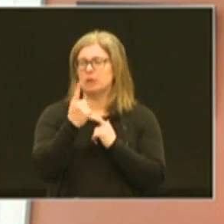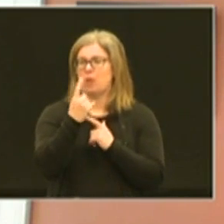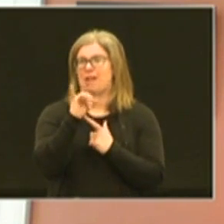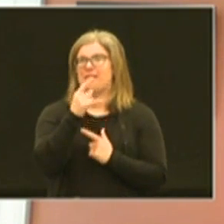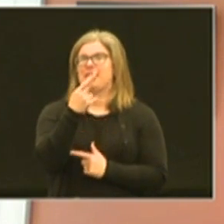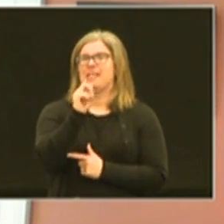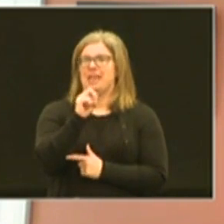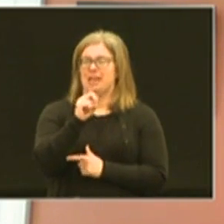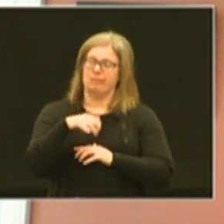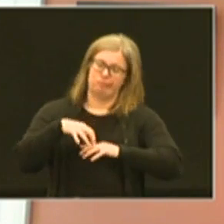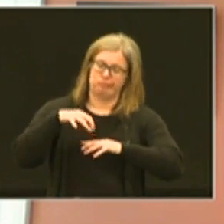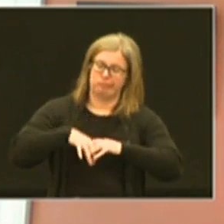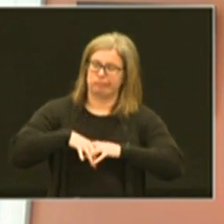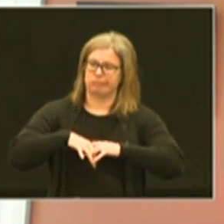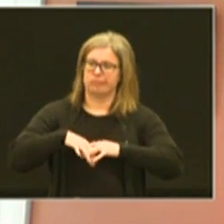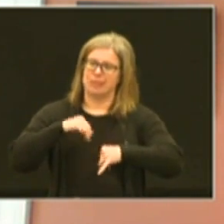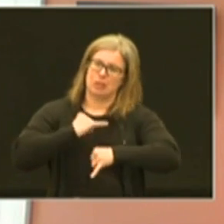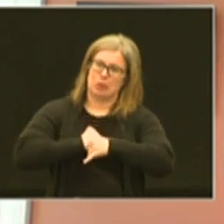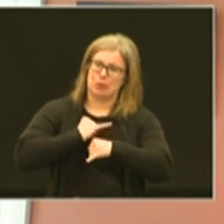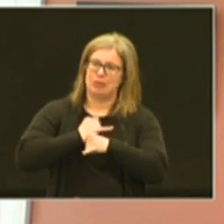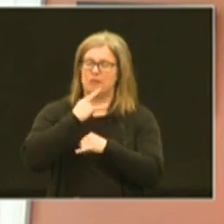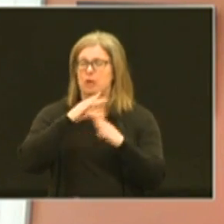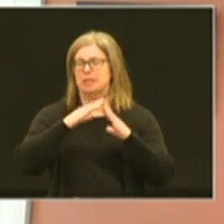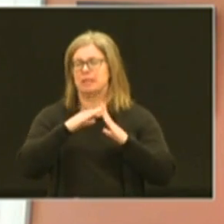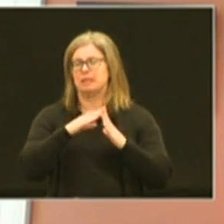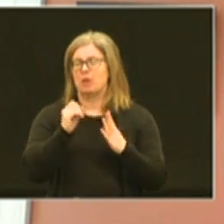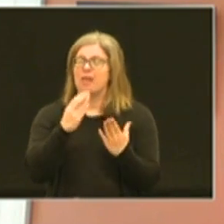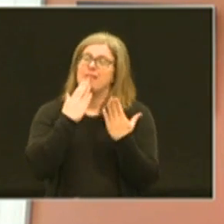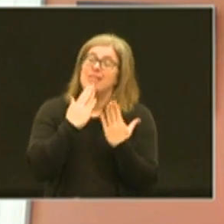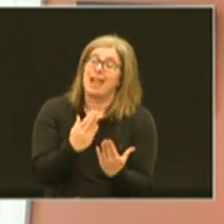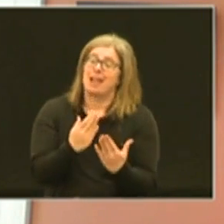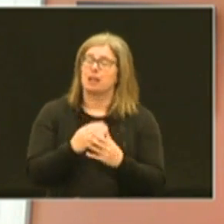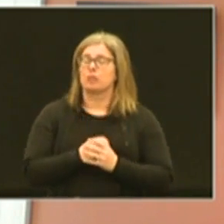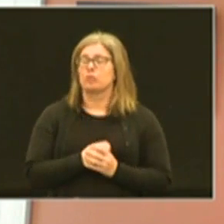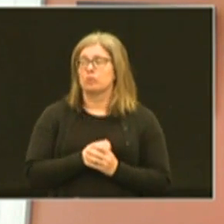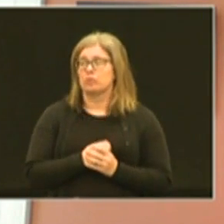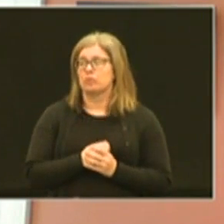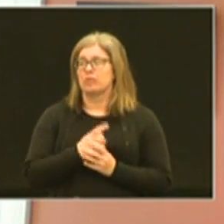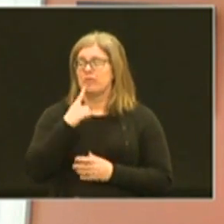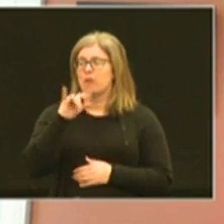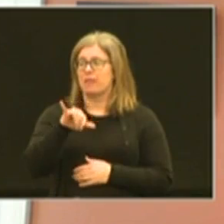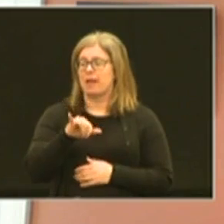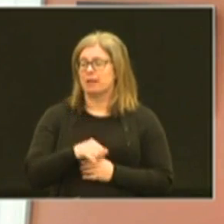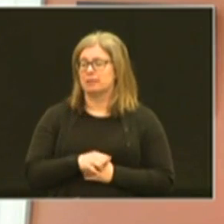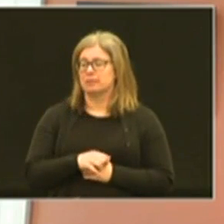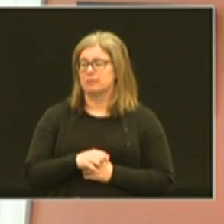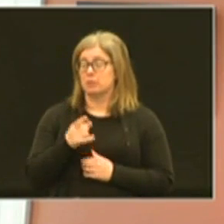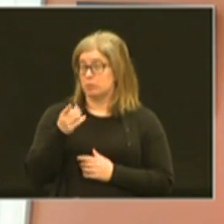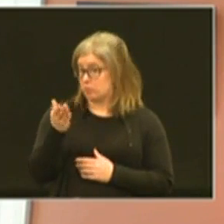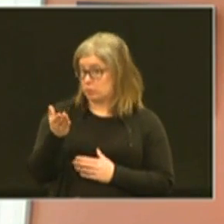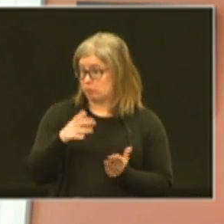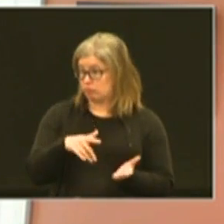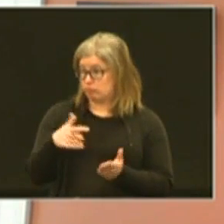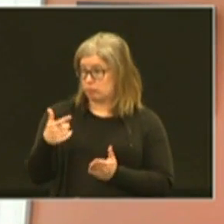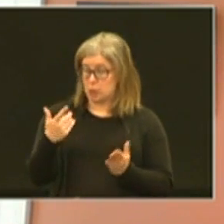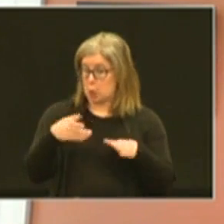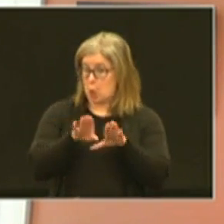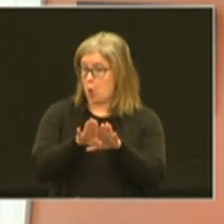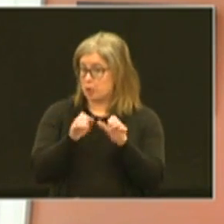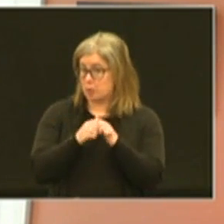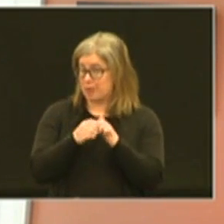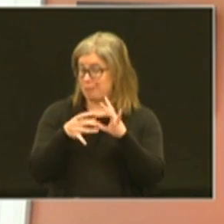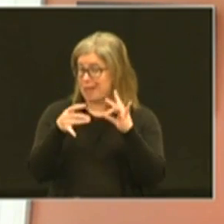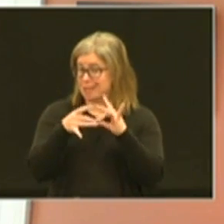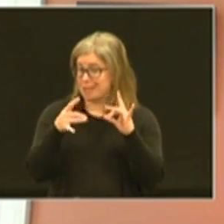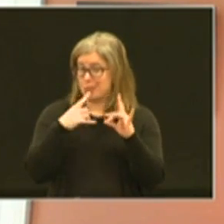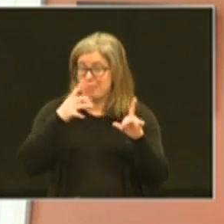one of the anchor institutions for the city so i want to say thank you for that and i'd like for you to just close with